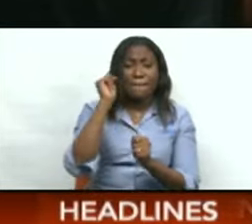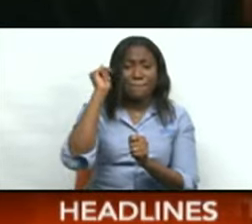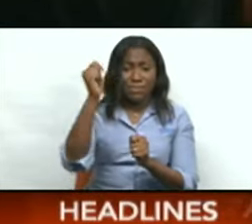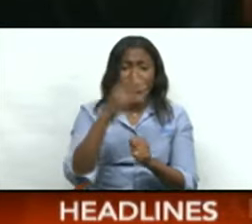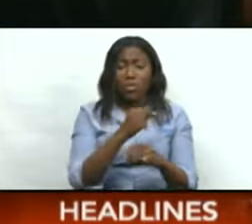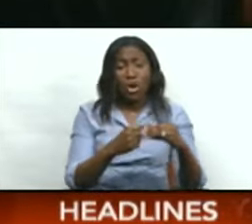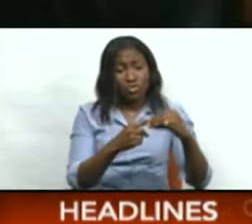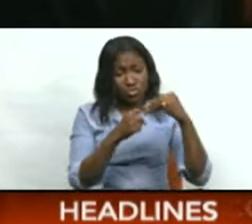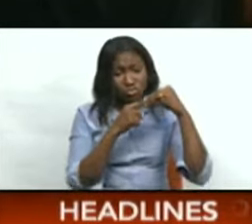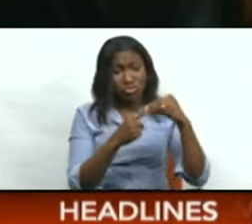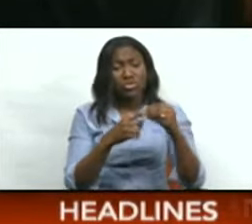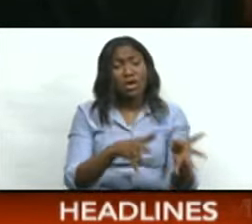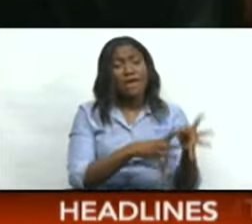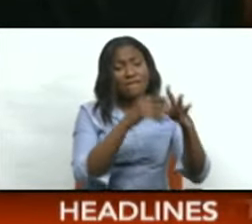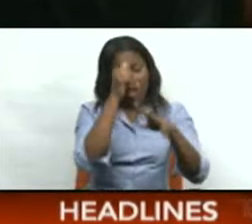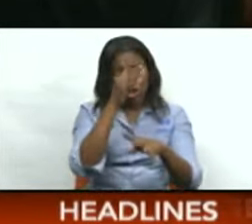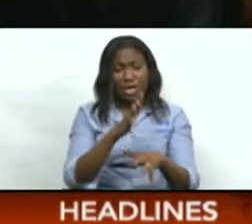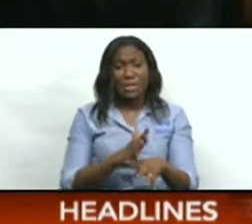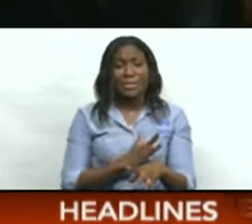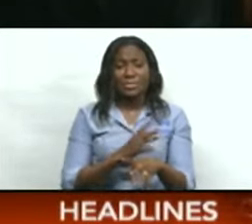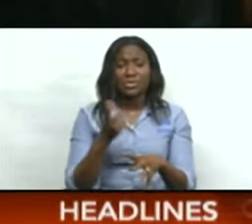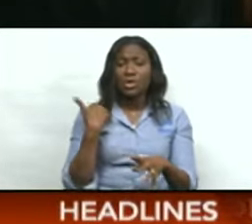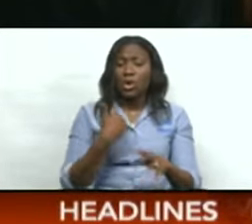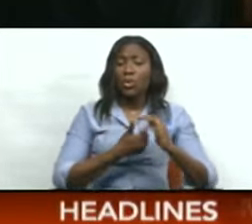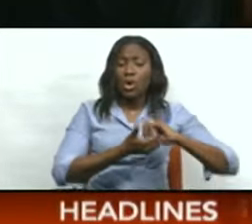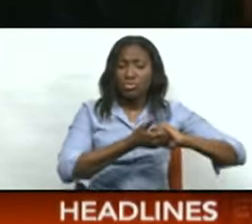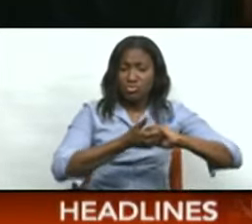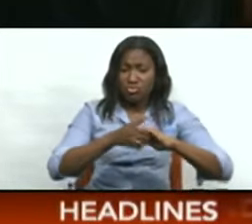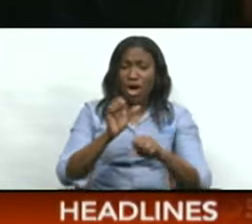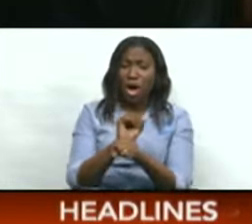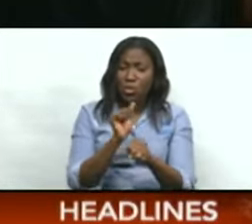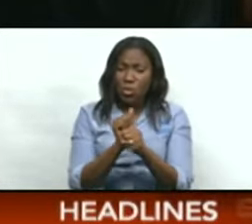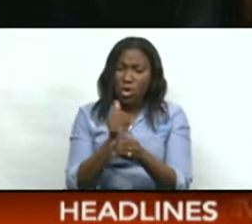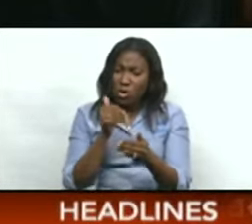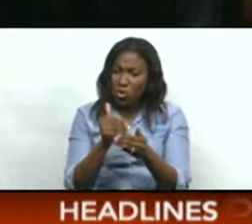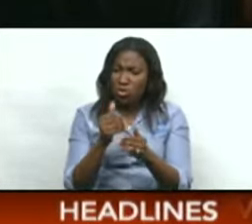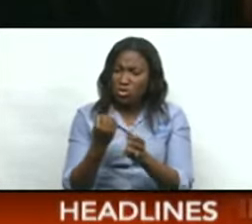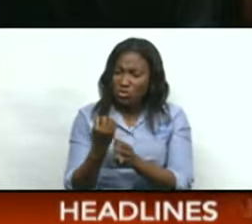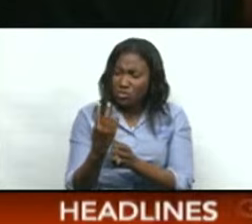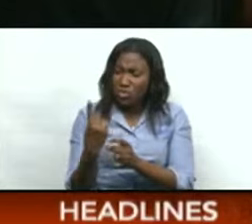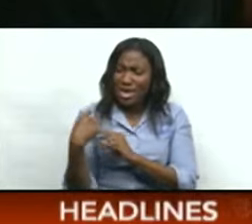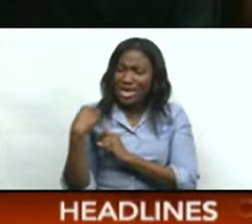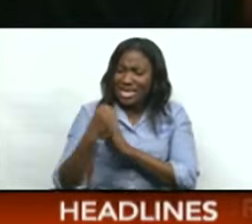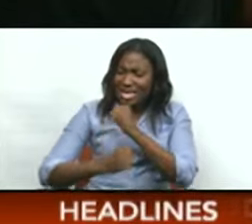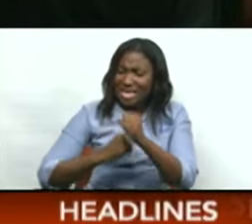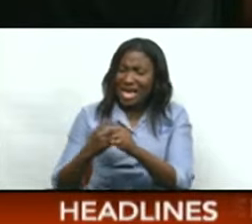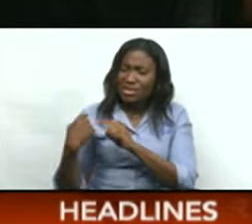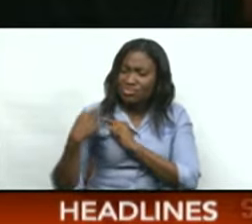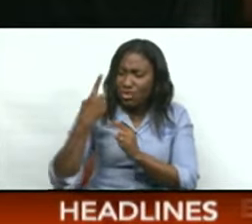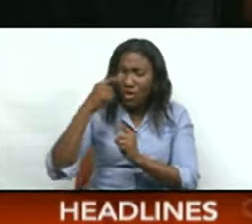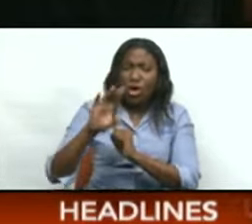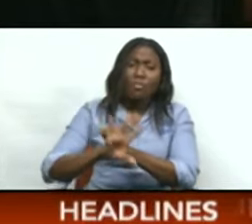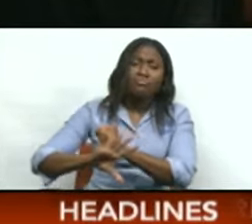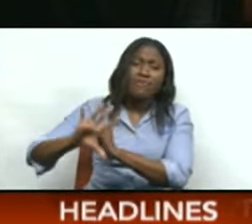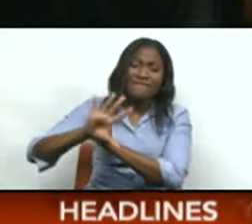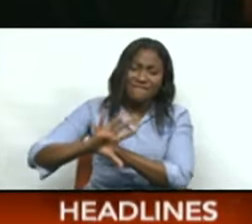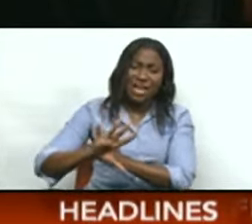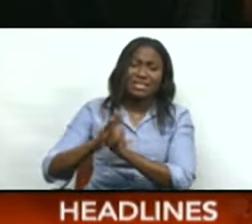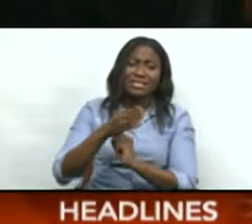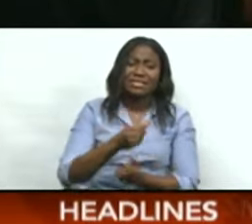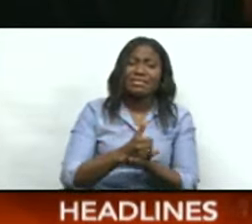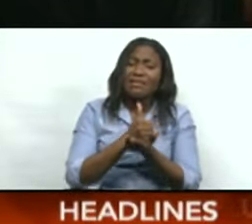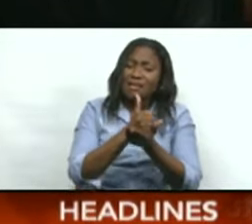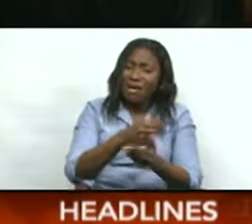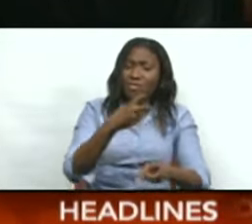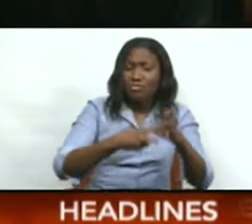particularly our fishermen with whom we have been collaborating and working closely over the years in an attempt to prevent and alleviate the